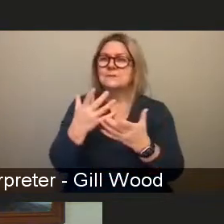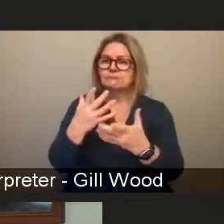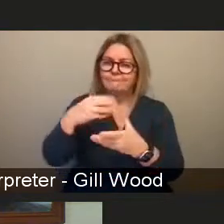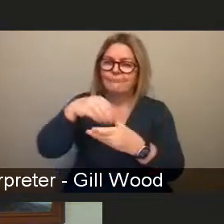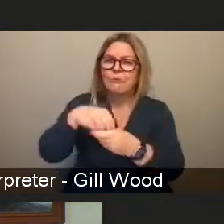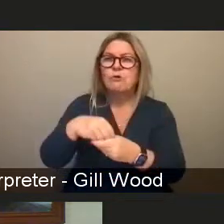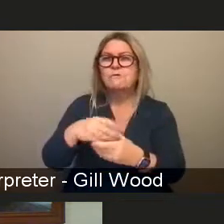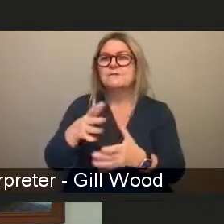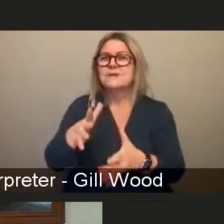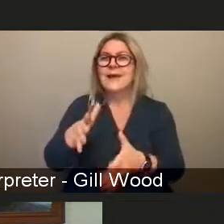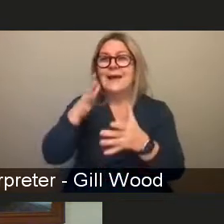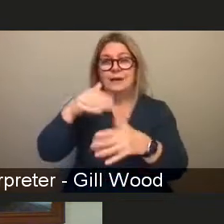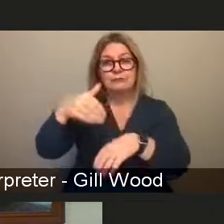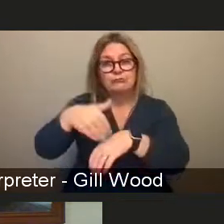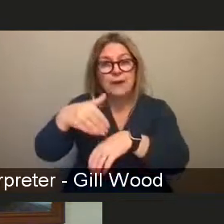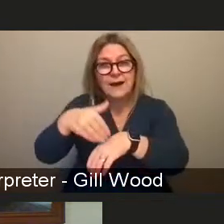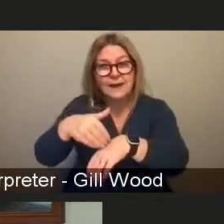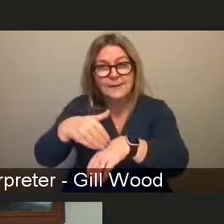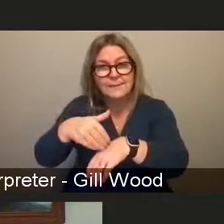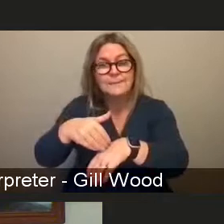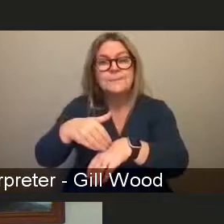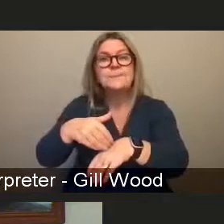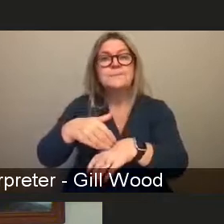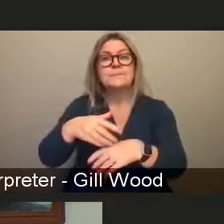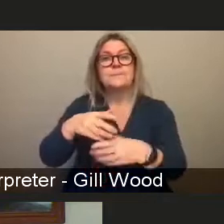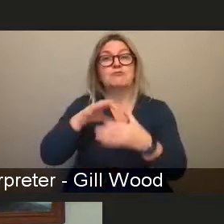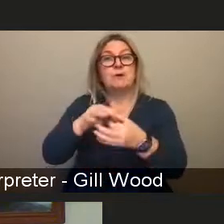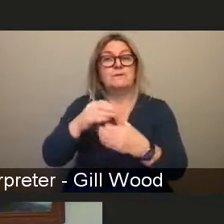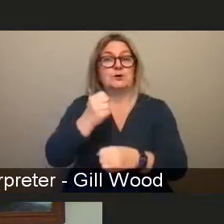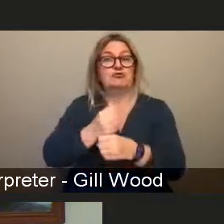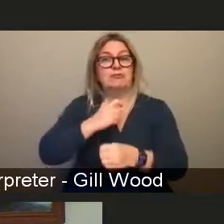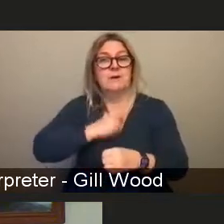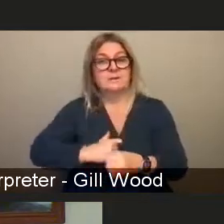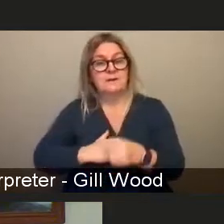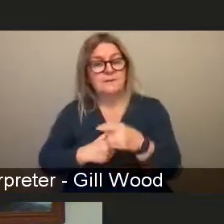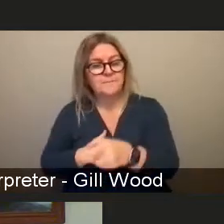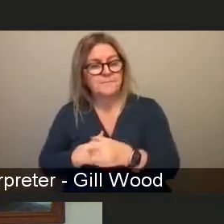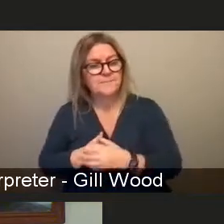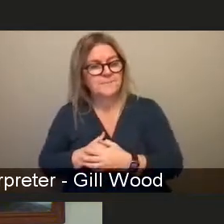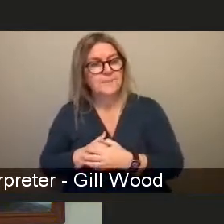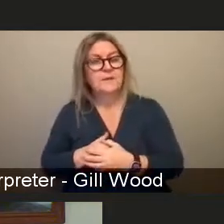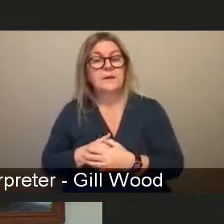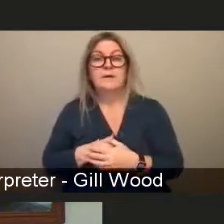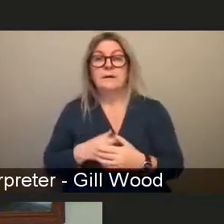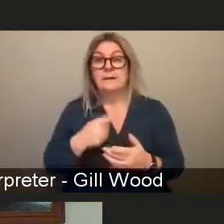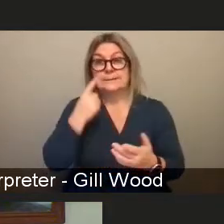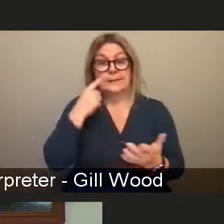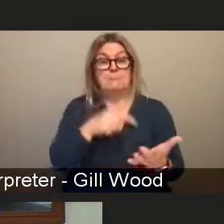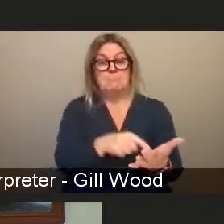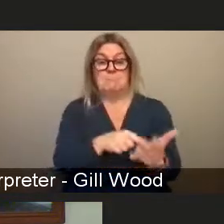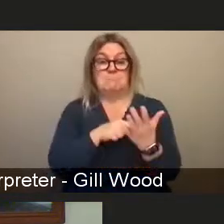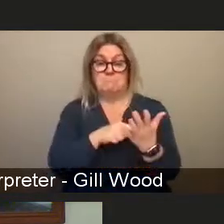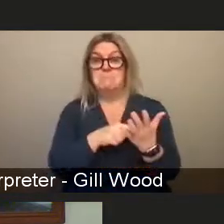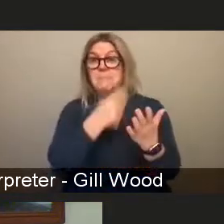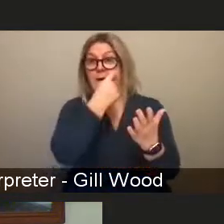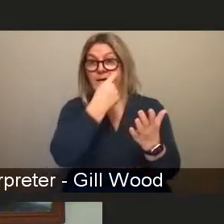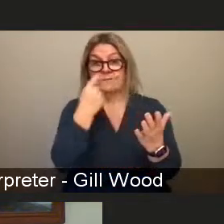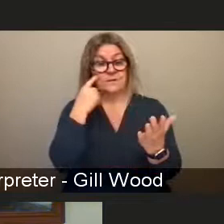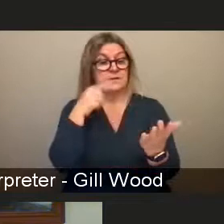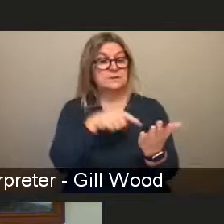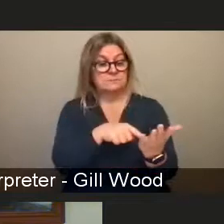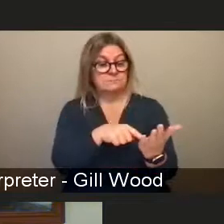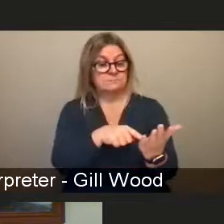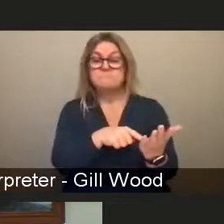a gender aggravator um made it really clear that that the evidence that is available says that it was it's never used